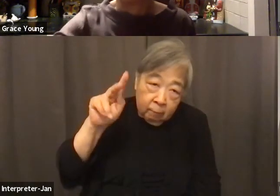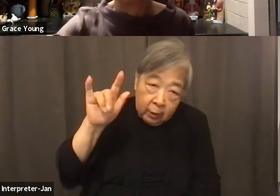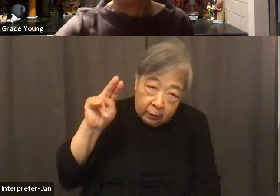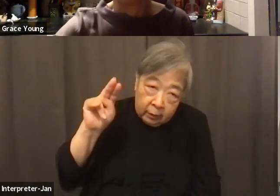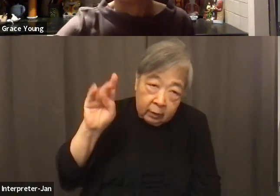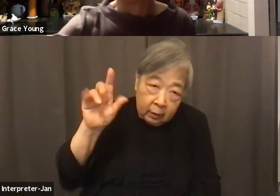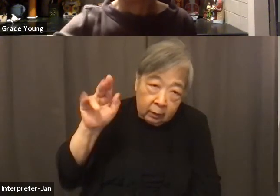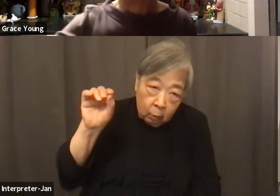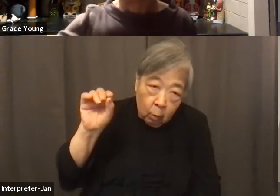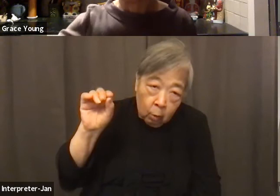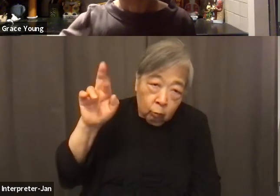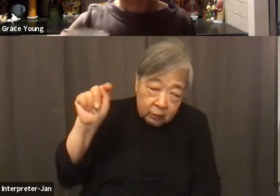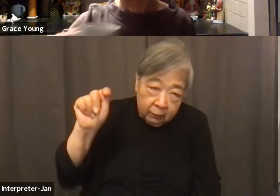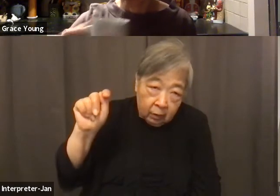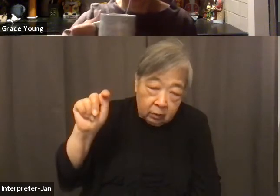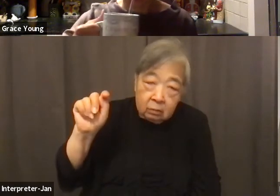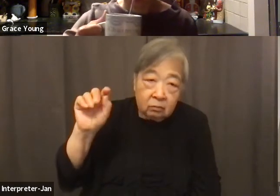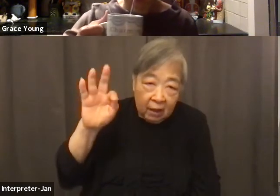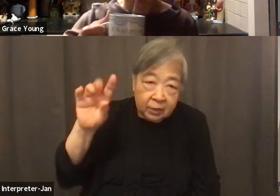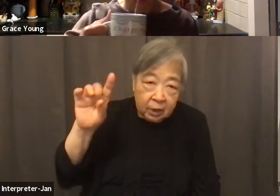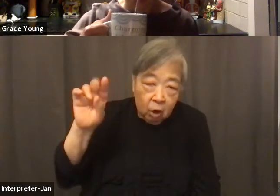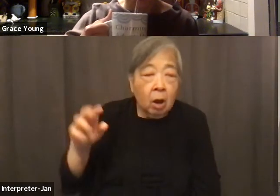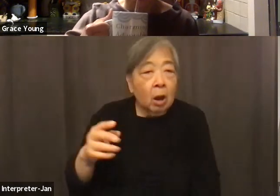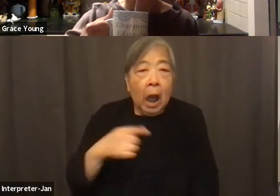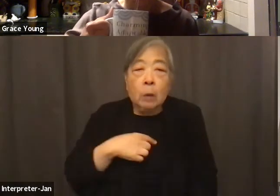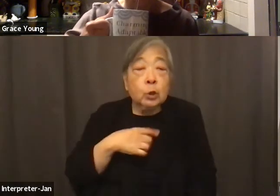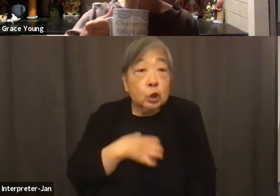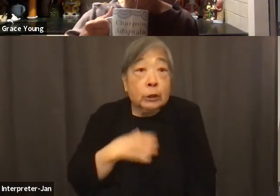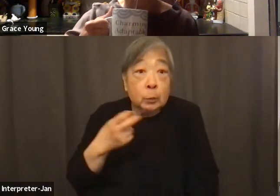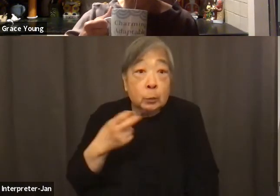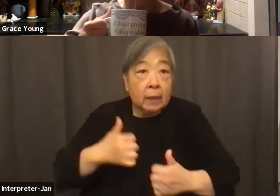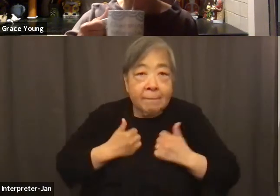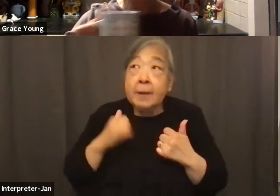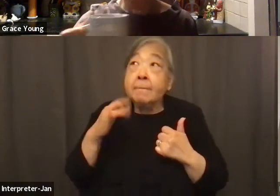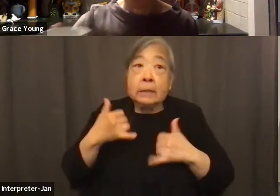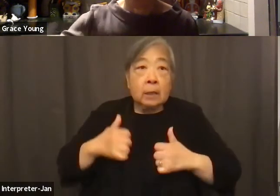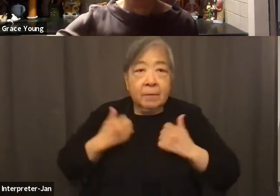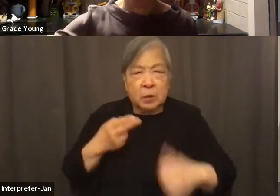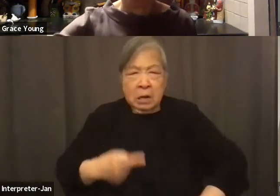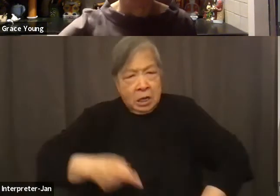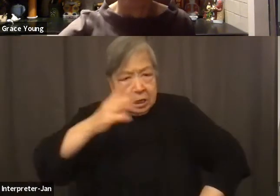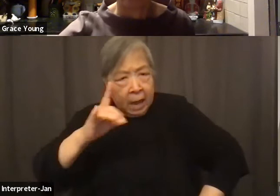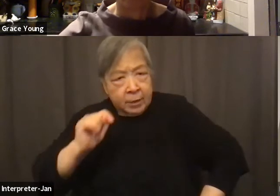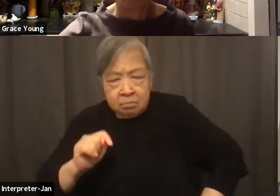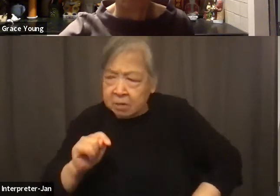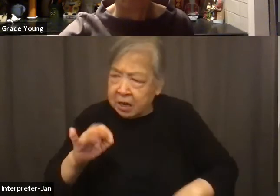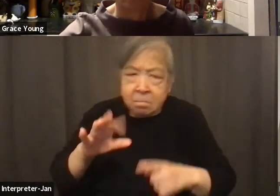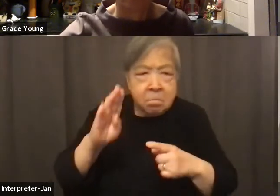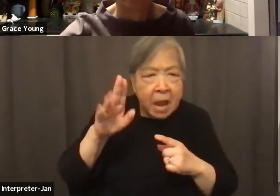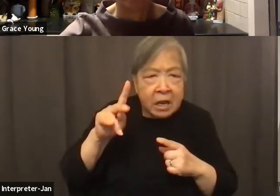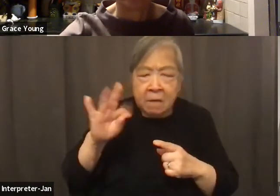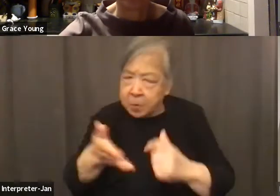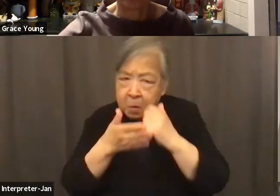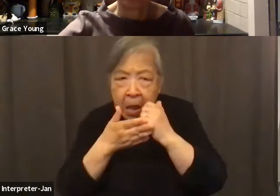say, God damn it, here's what we will do. The banks, if you help Chinatown, these merchants last